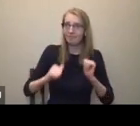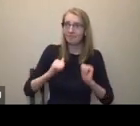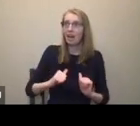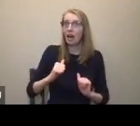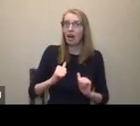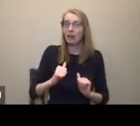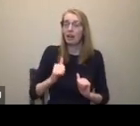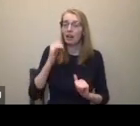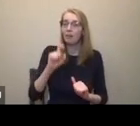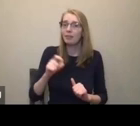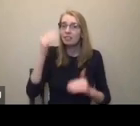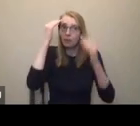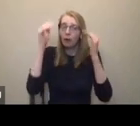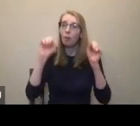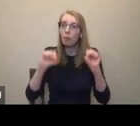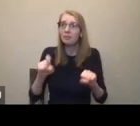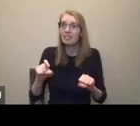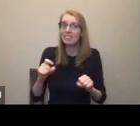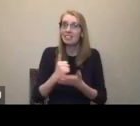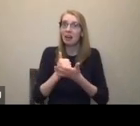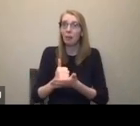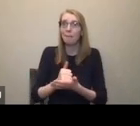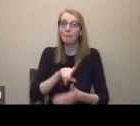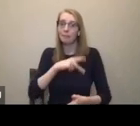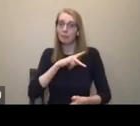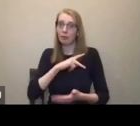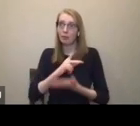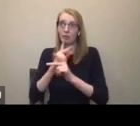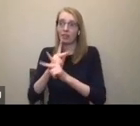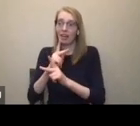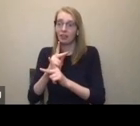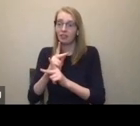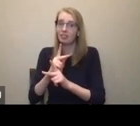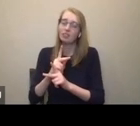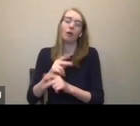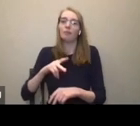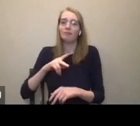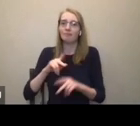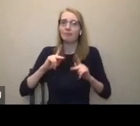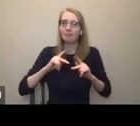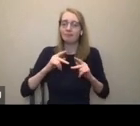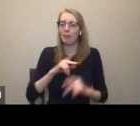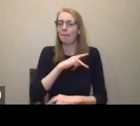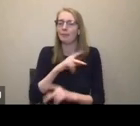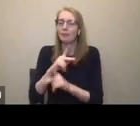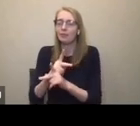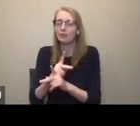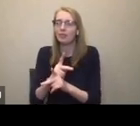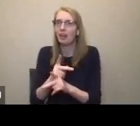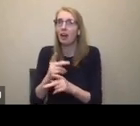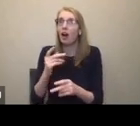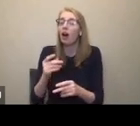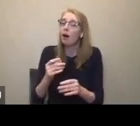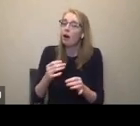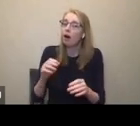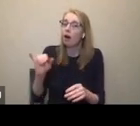those care networks will include personal care attendance. So, for example, I'm going to Victoria on June 1 and spending three weeks in rehearsal with a